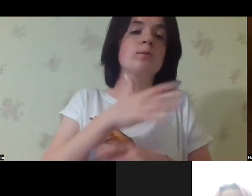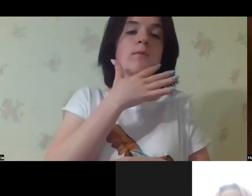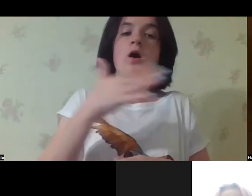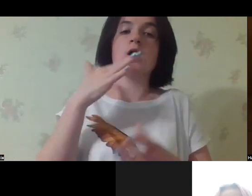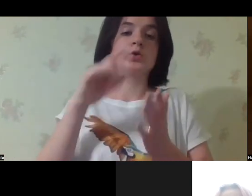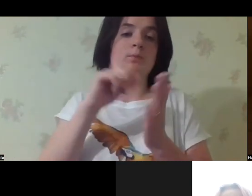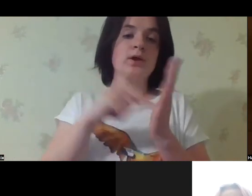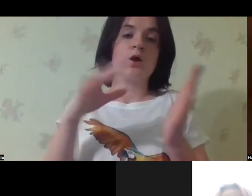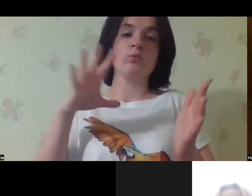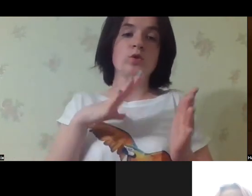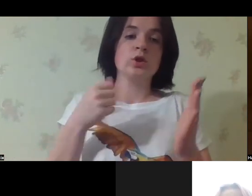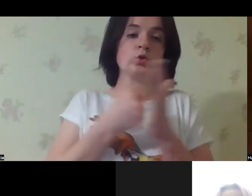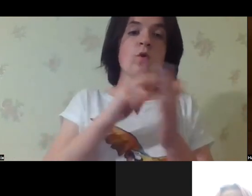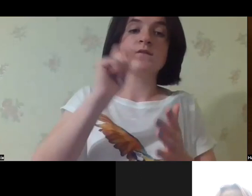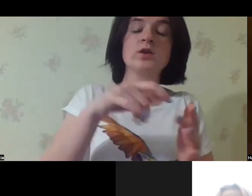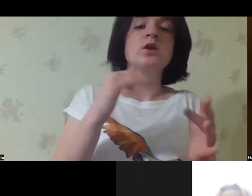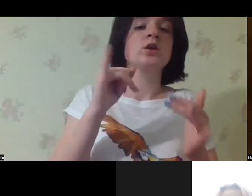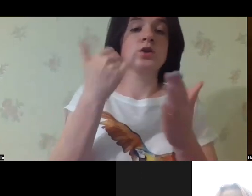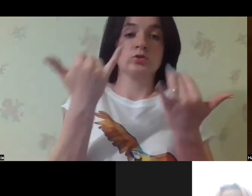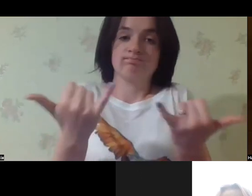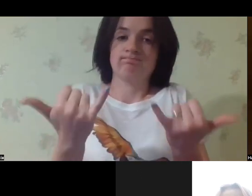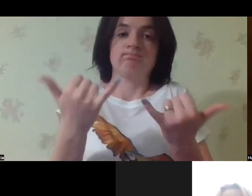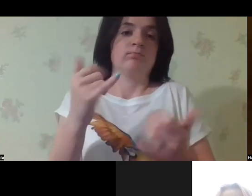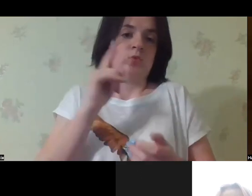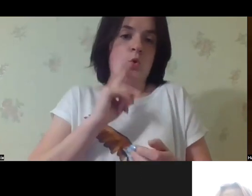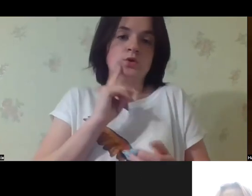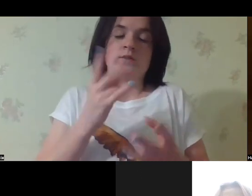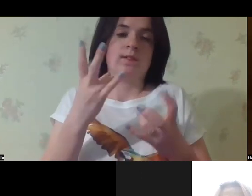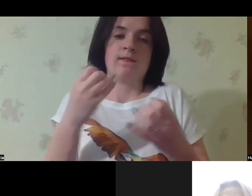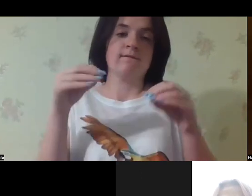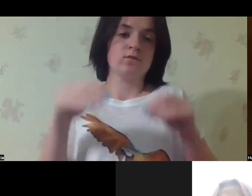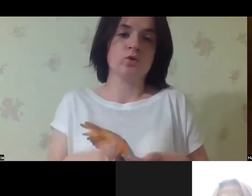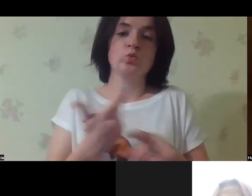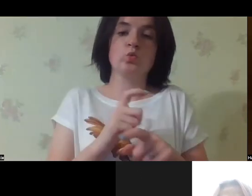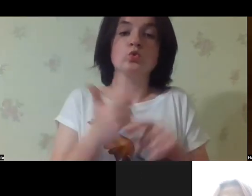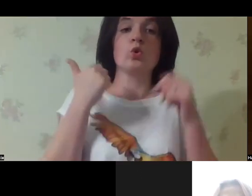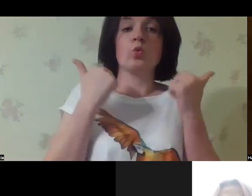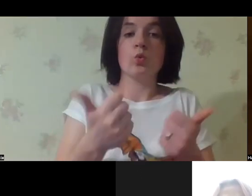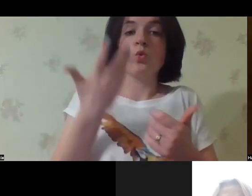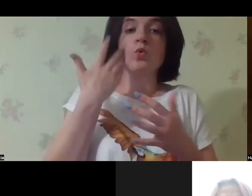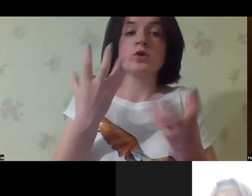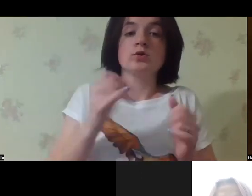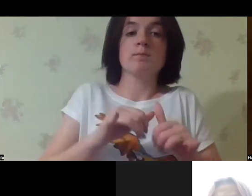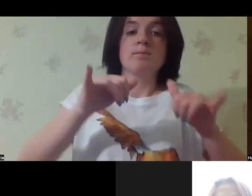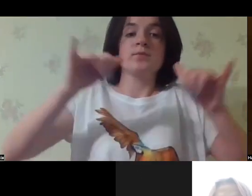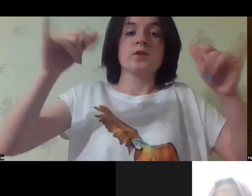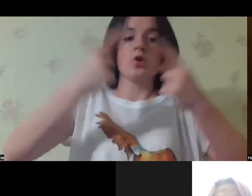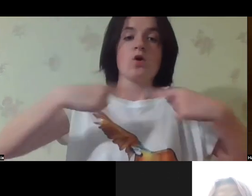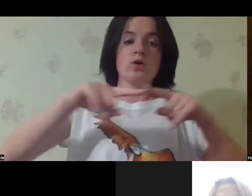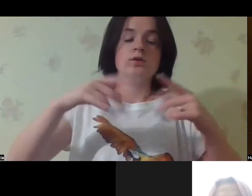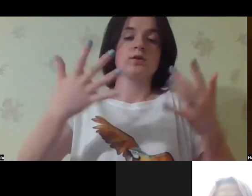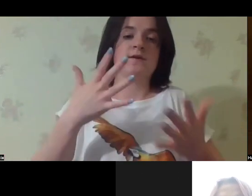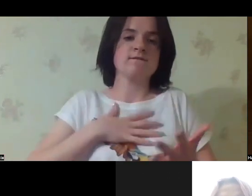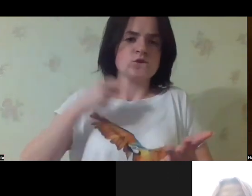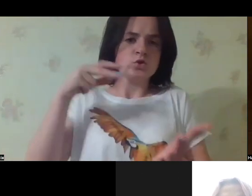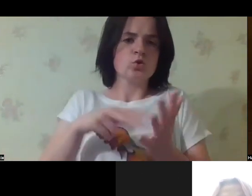been certified in Ukraine yet. There are very many issues that we faced before the war and they haven't been addressed yet. But it's